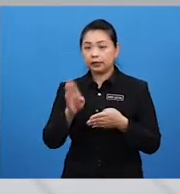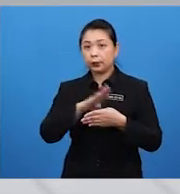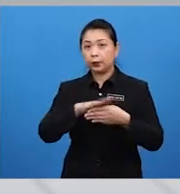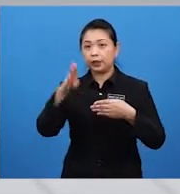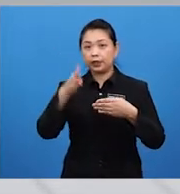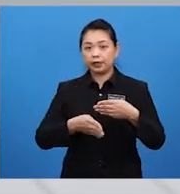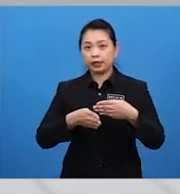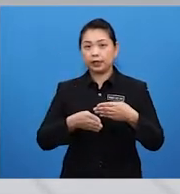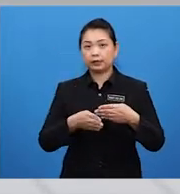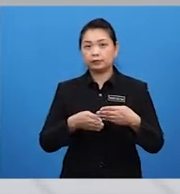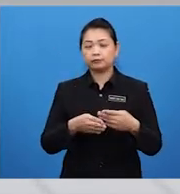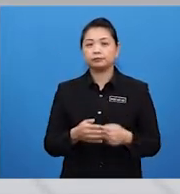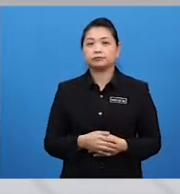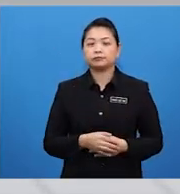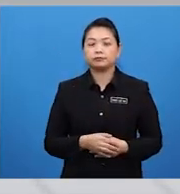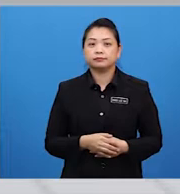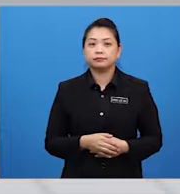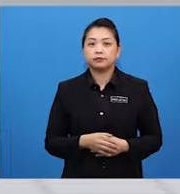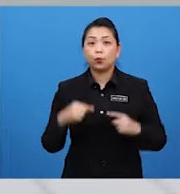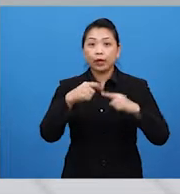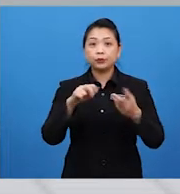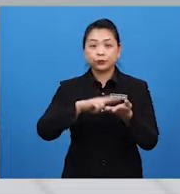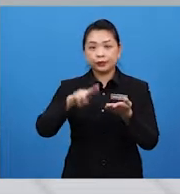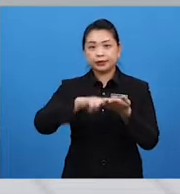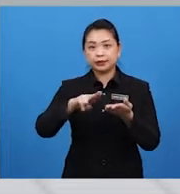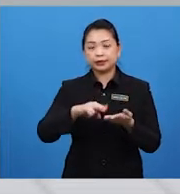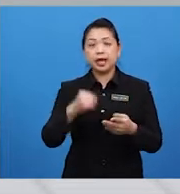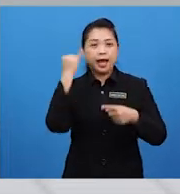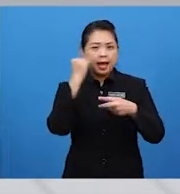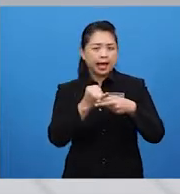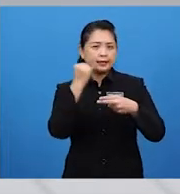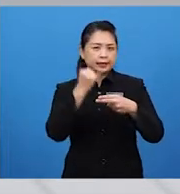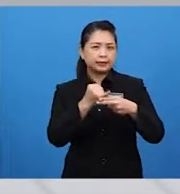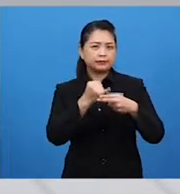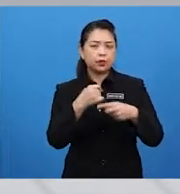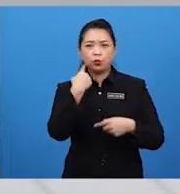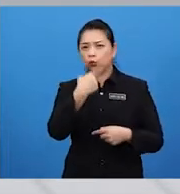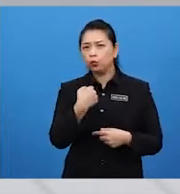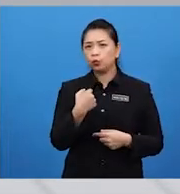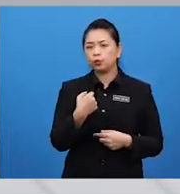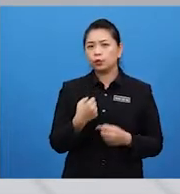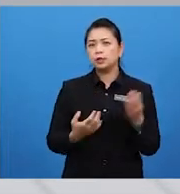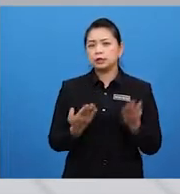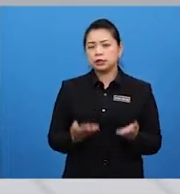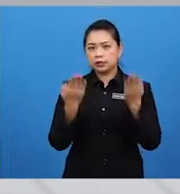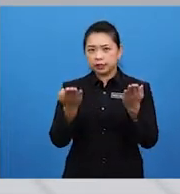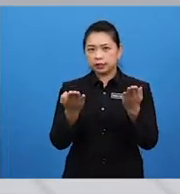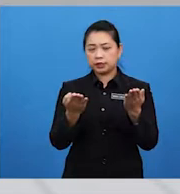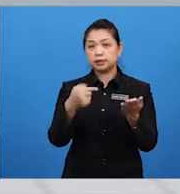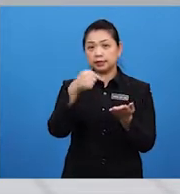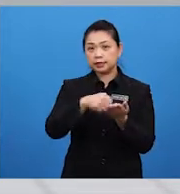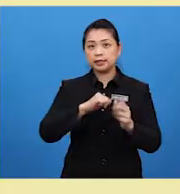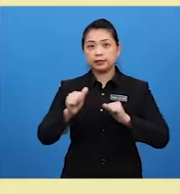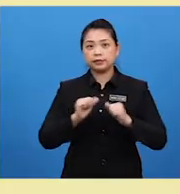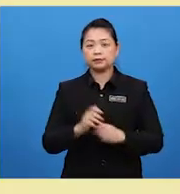weekend trip to Manchester. When you read, identify who suggests each of these activities.